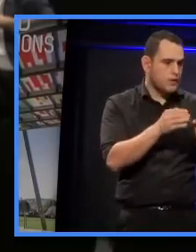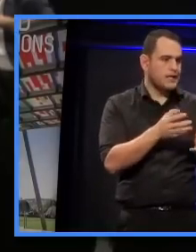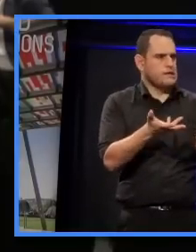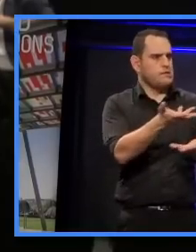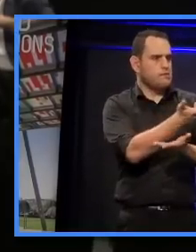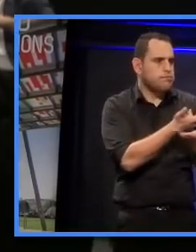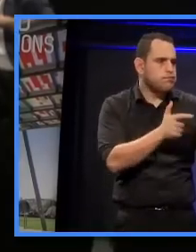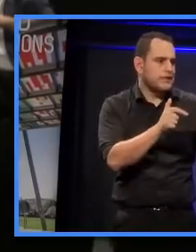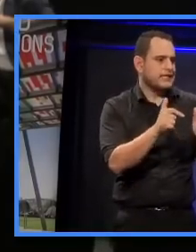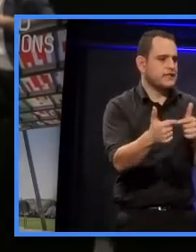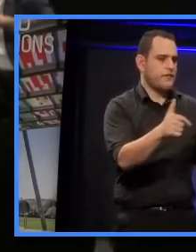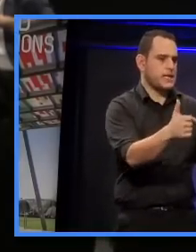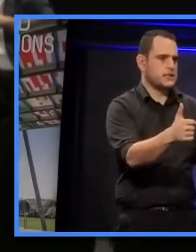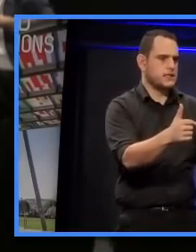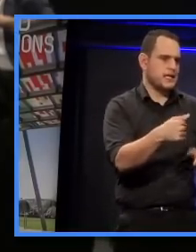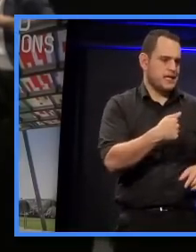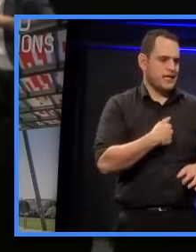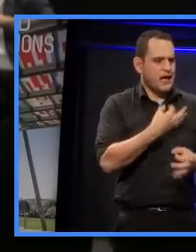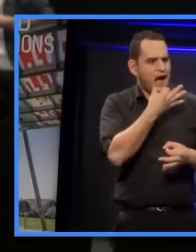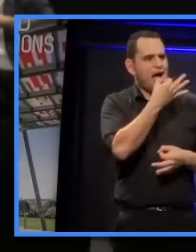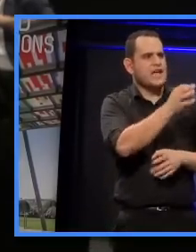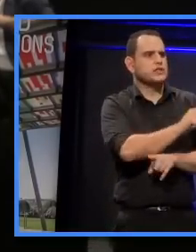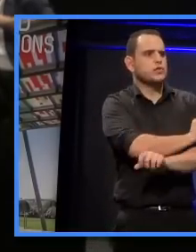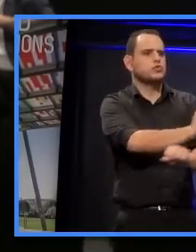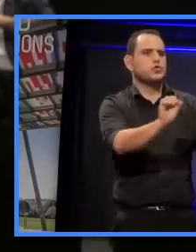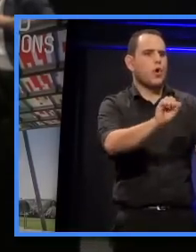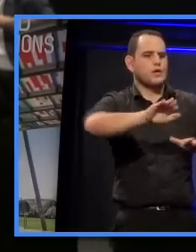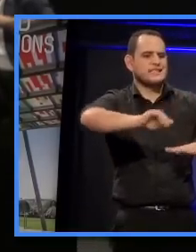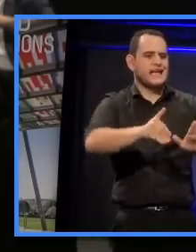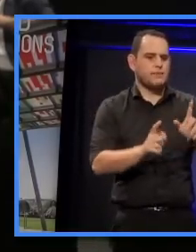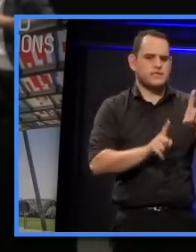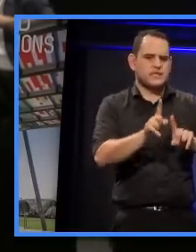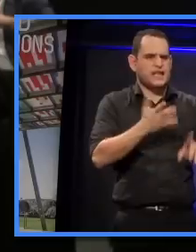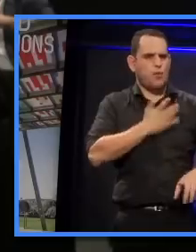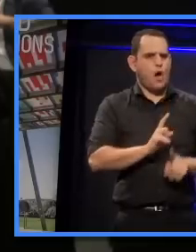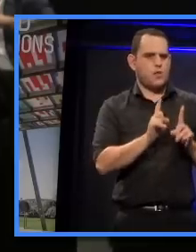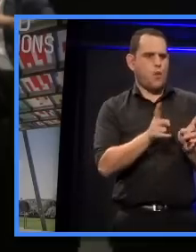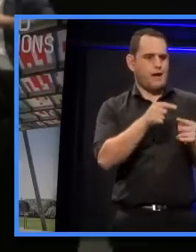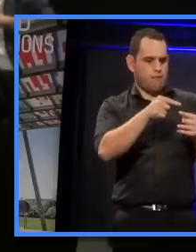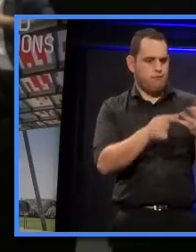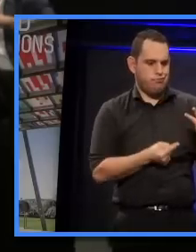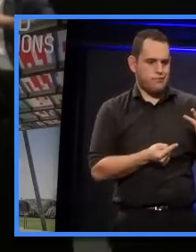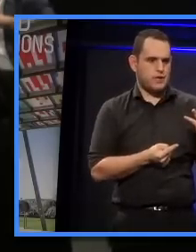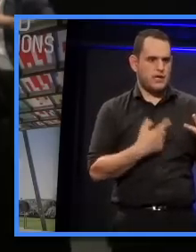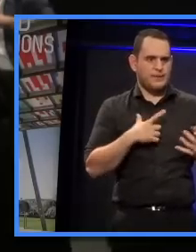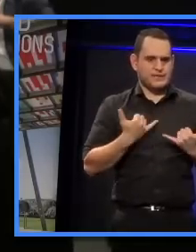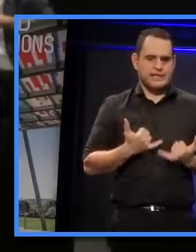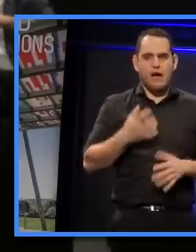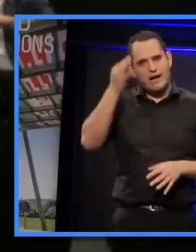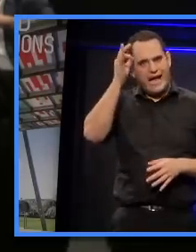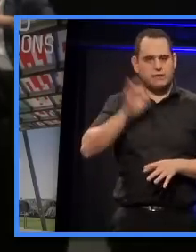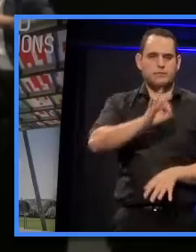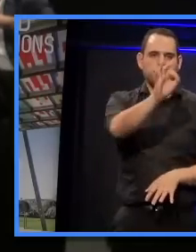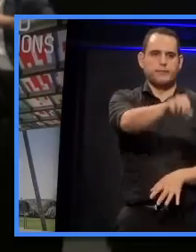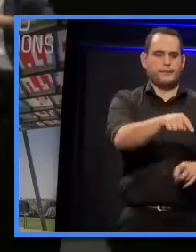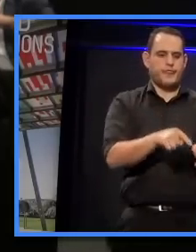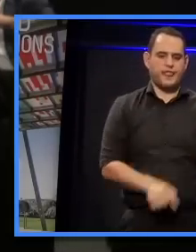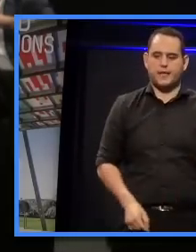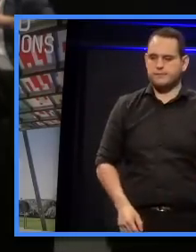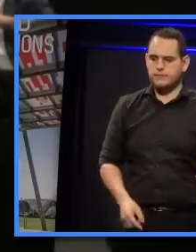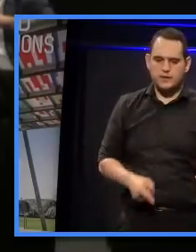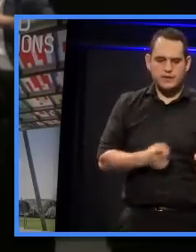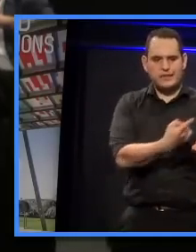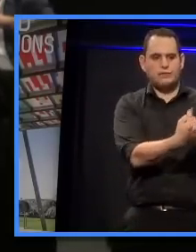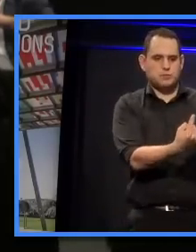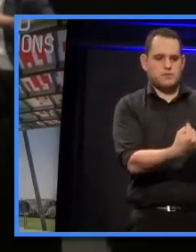the kind of city that we want. It's quite often that council will put something up and people will